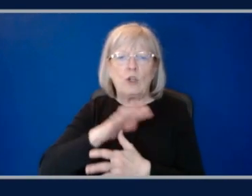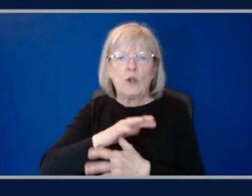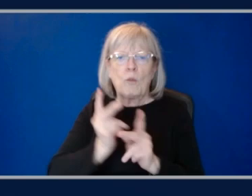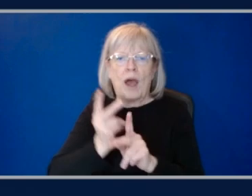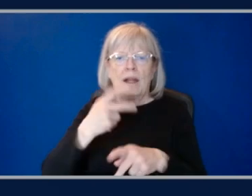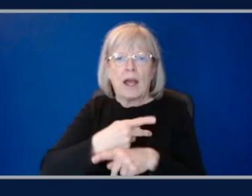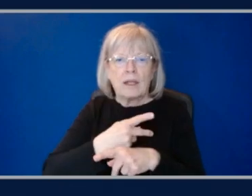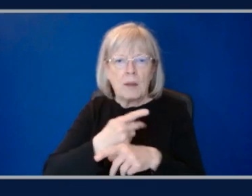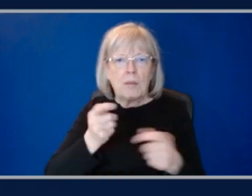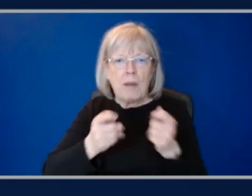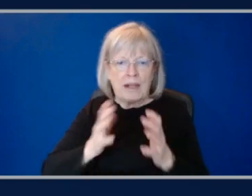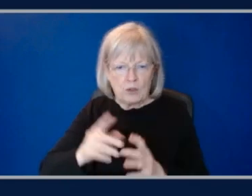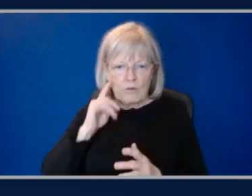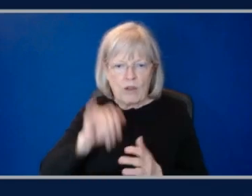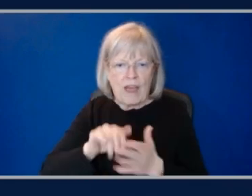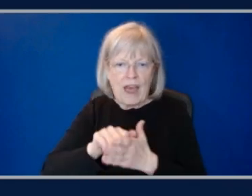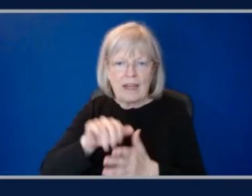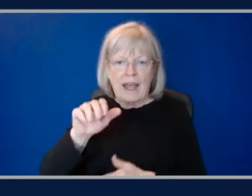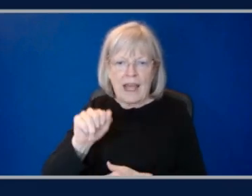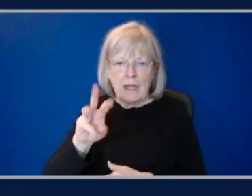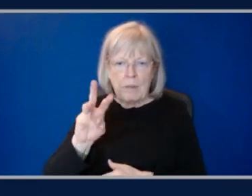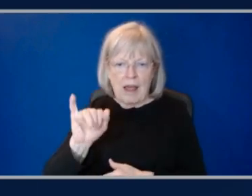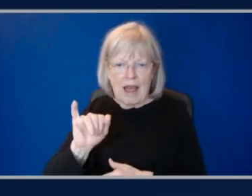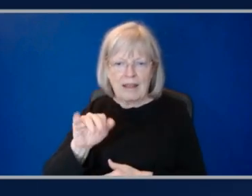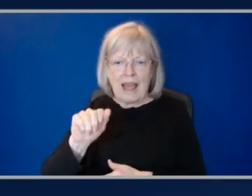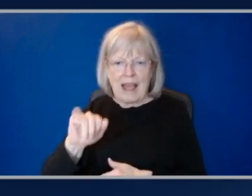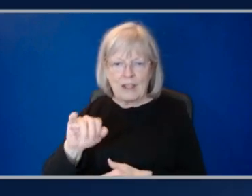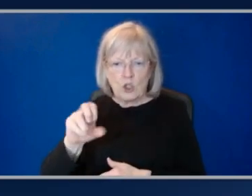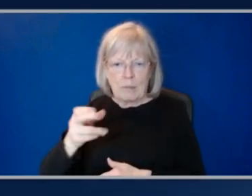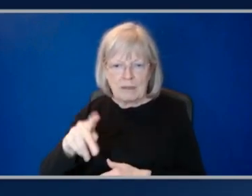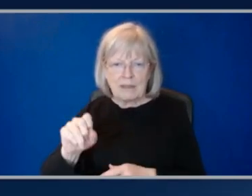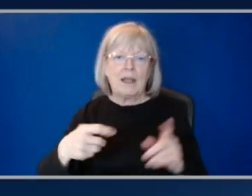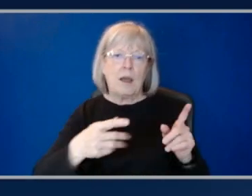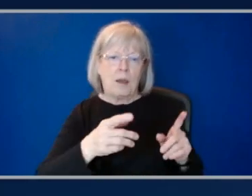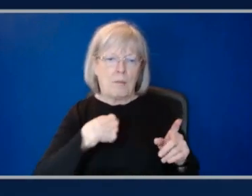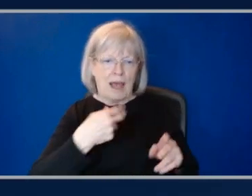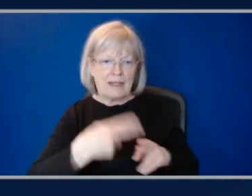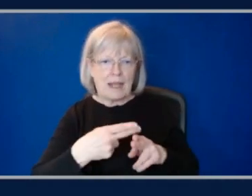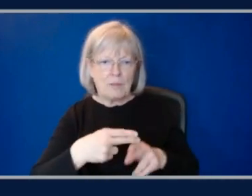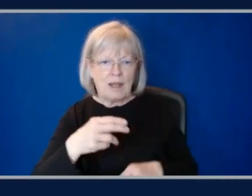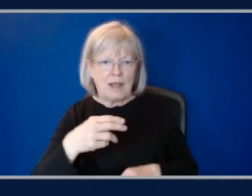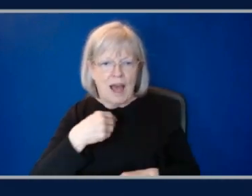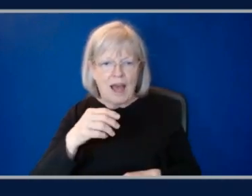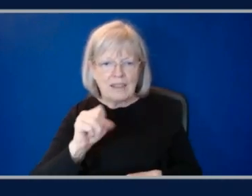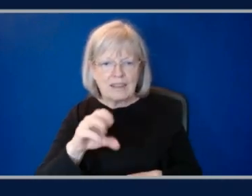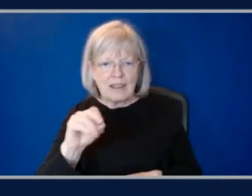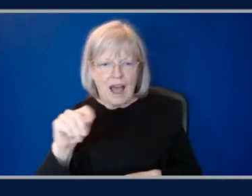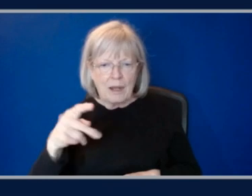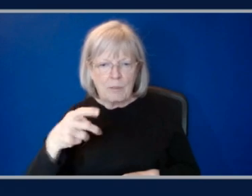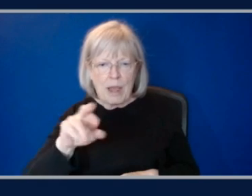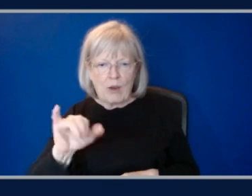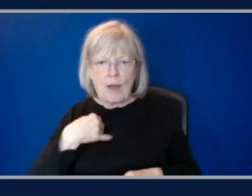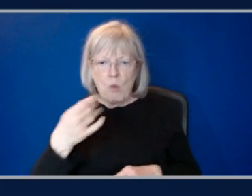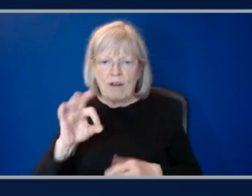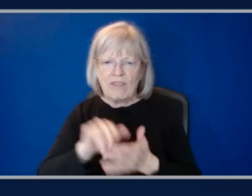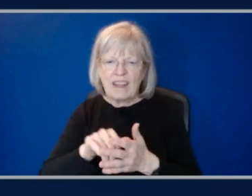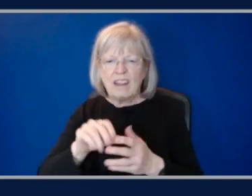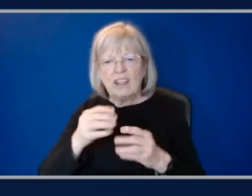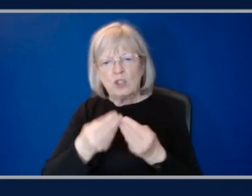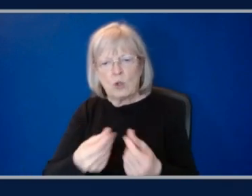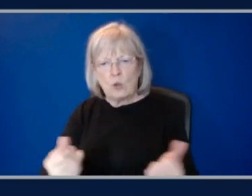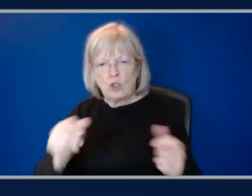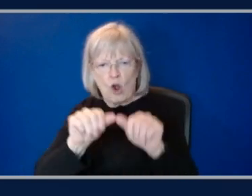AWS AI chips in French and Trainium. Hi, everybody. My name is Scott Perry. I'm one of the solution architects on the Annapurna Machine Learning Accelerator team